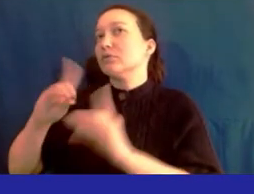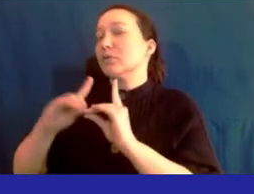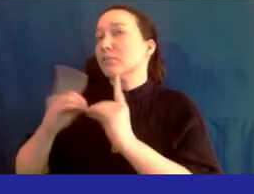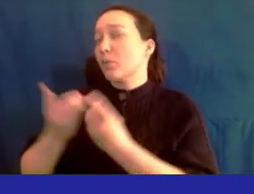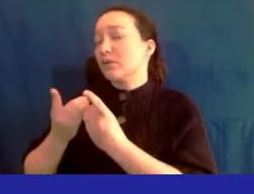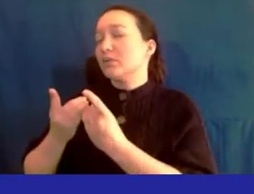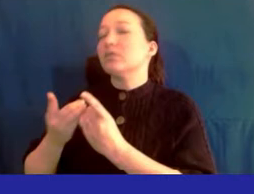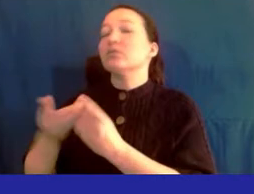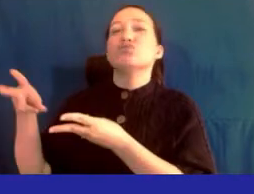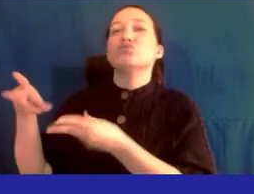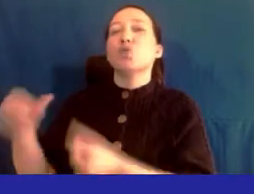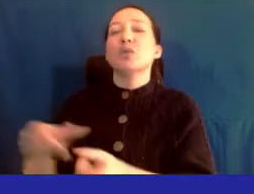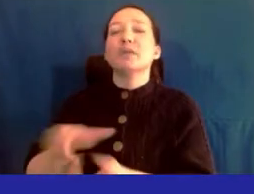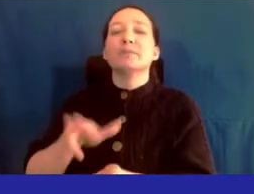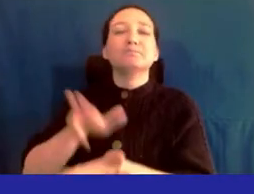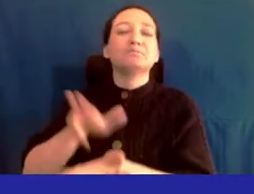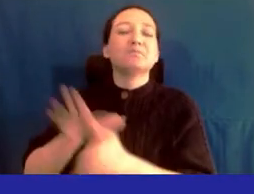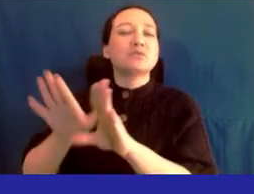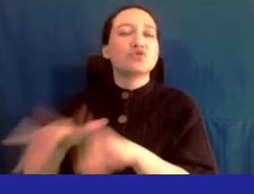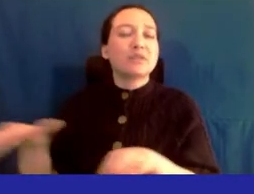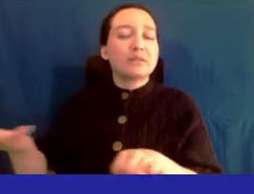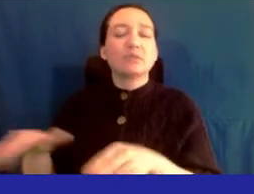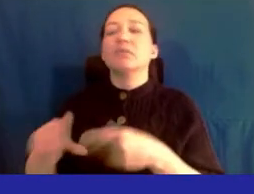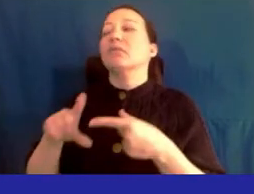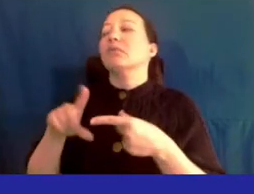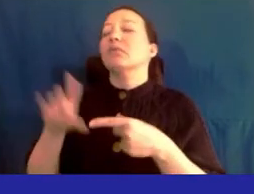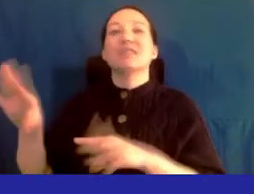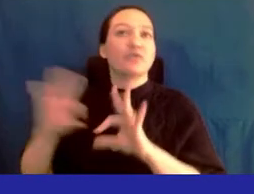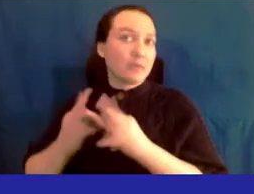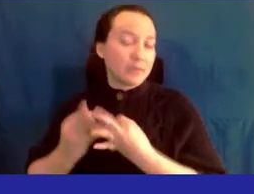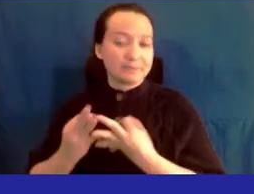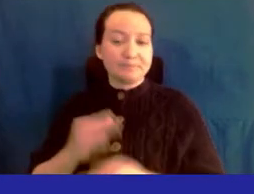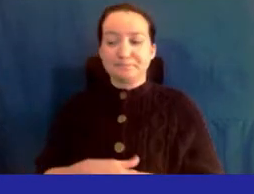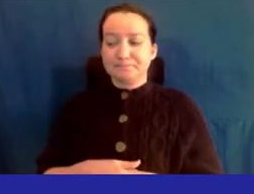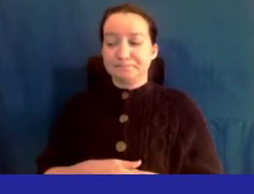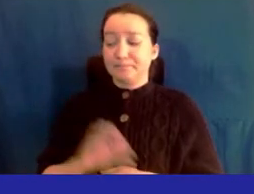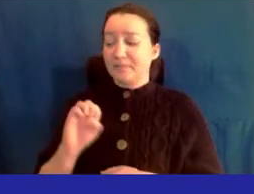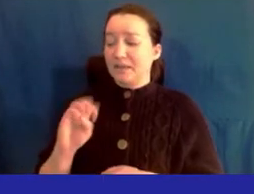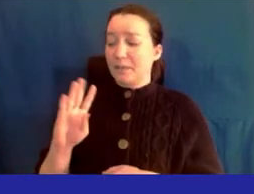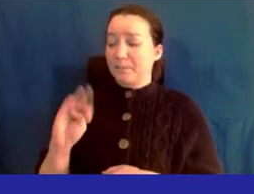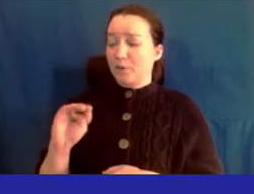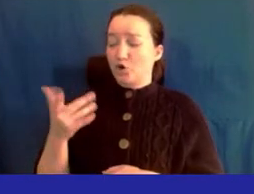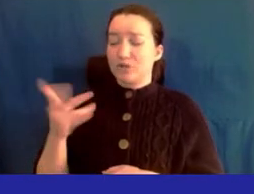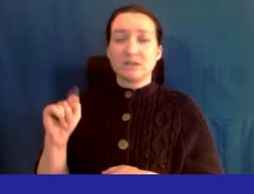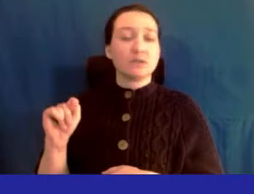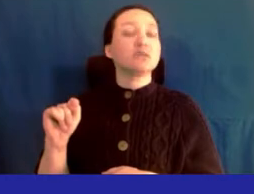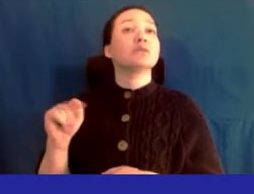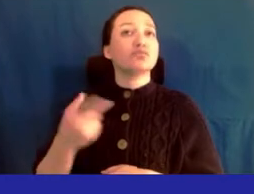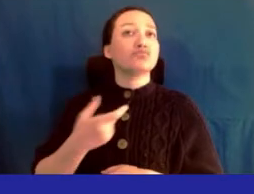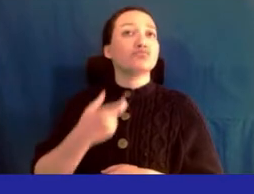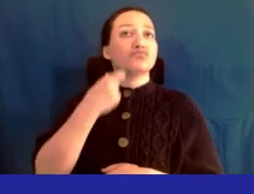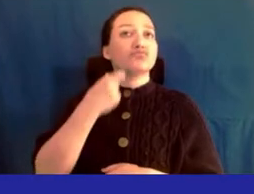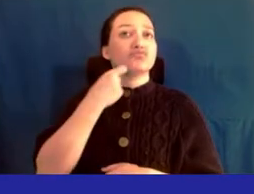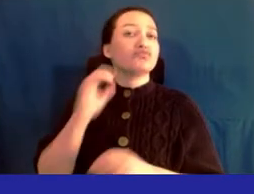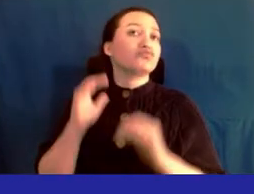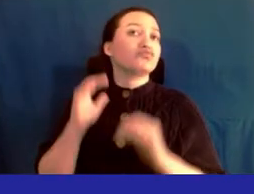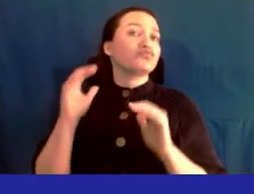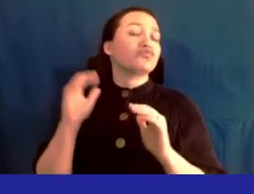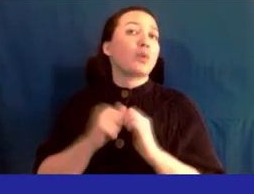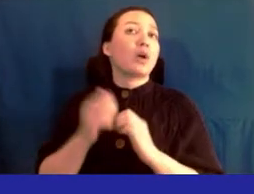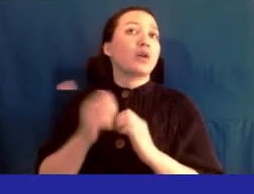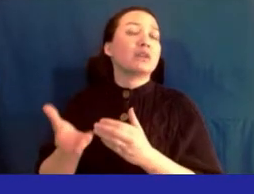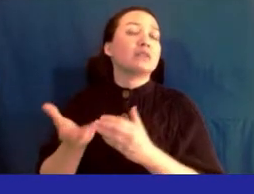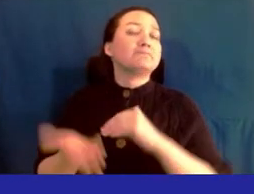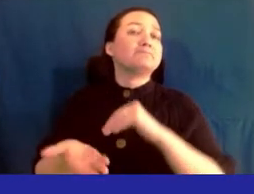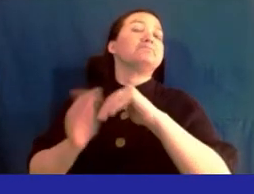assist in smooth enrollment of children and their families at elmhurst we are we also recently enhanced our presence there